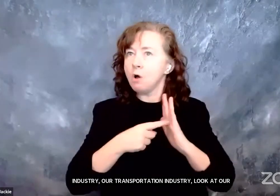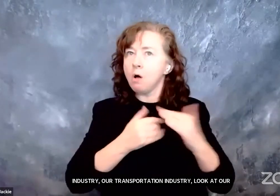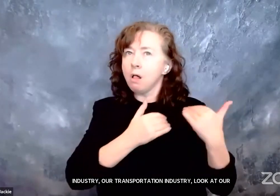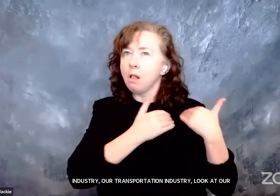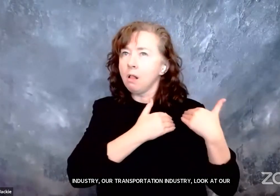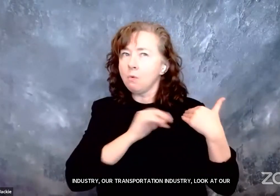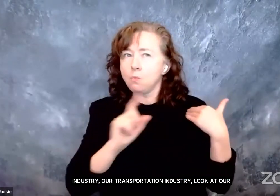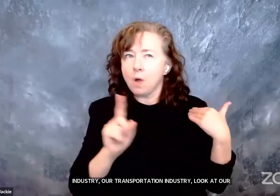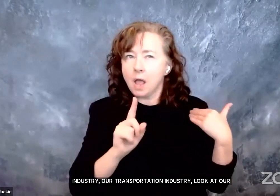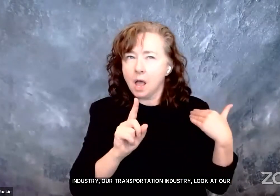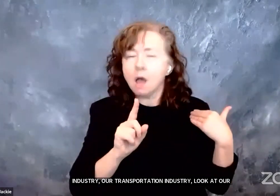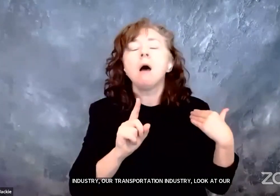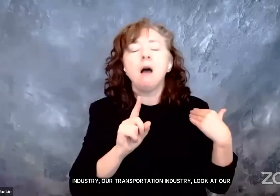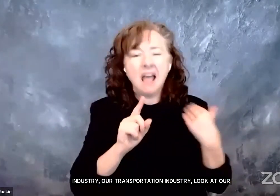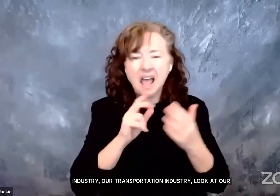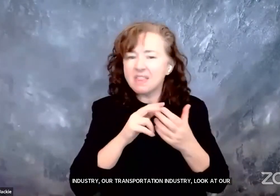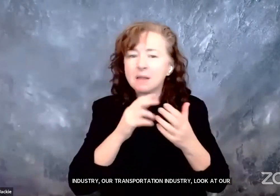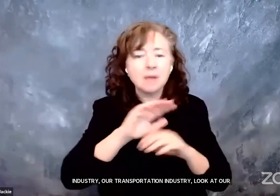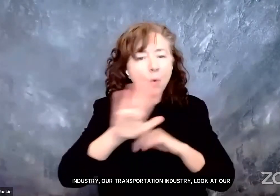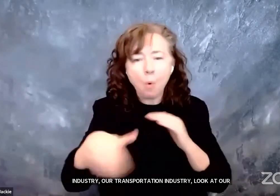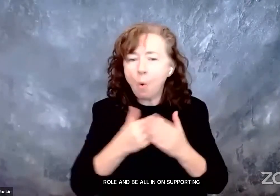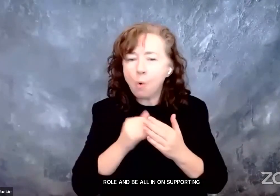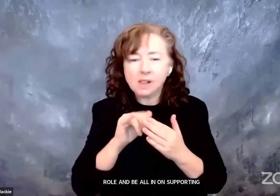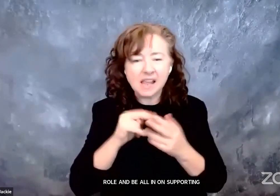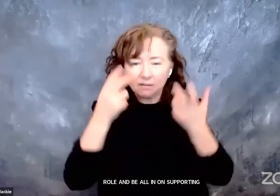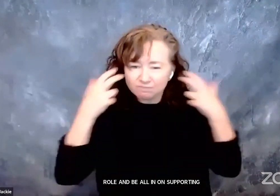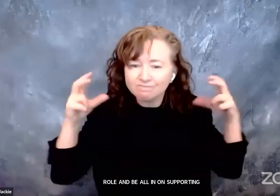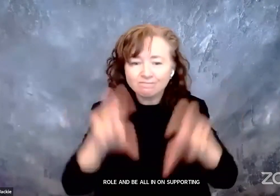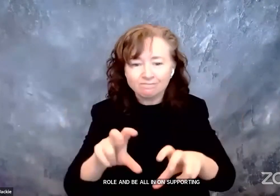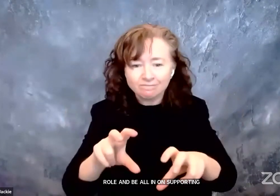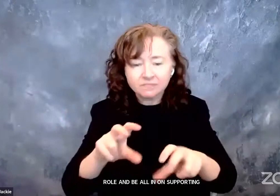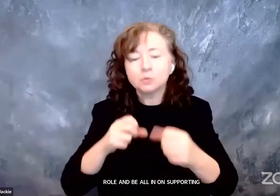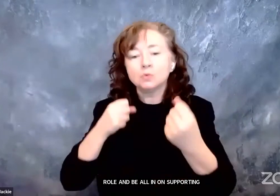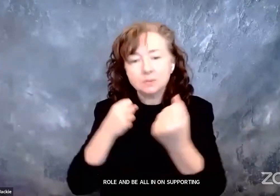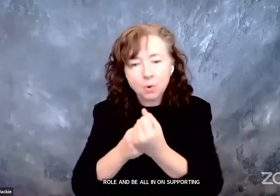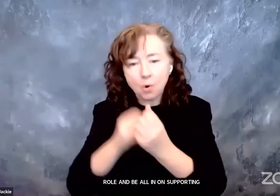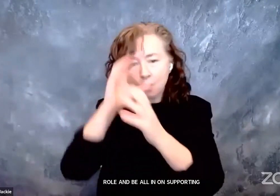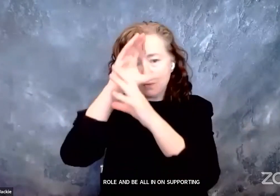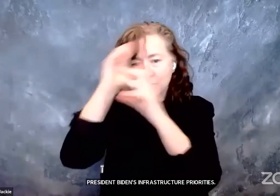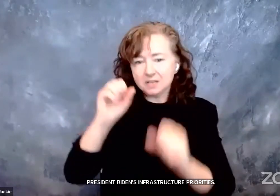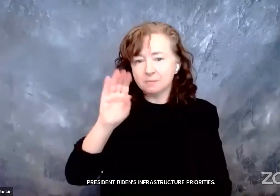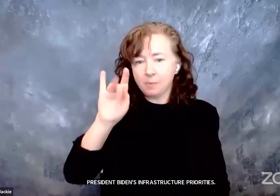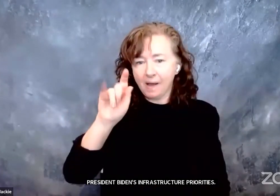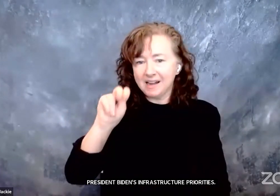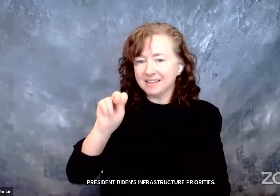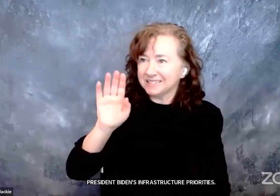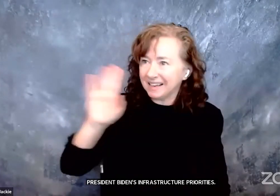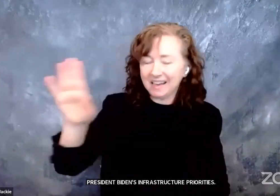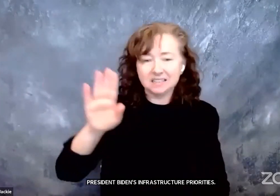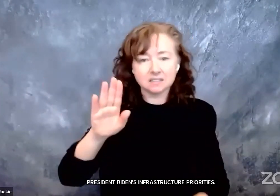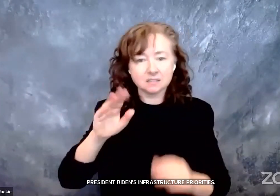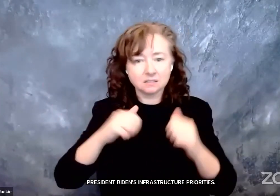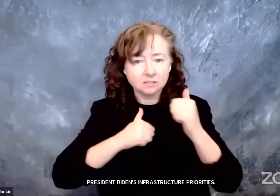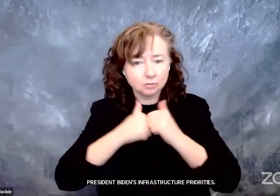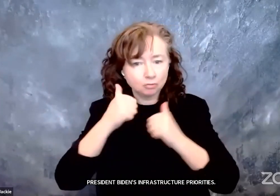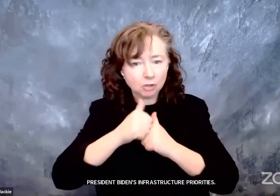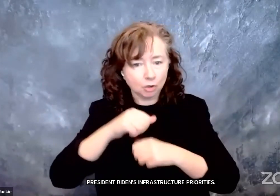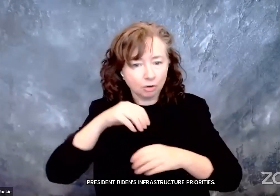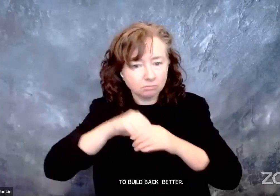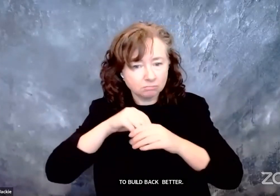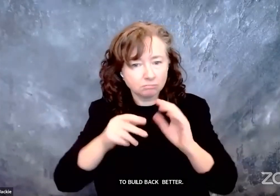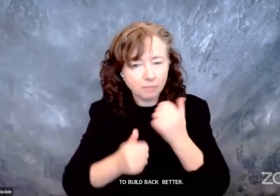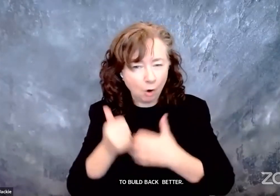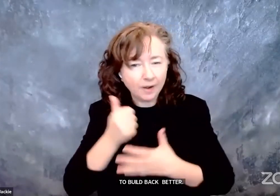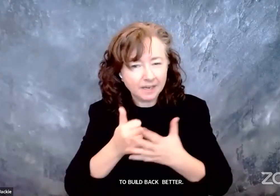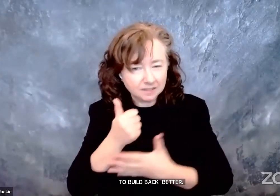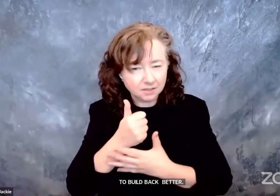all in on supporting President Biden's infrastructure priorities to build back better. Because we need to